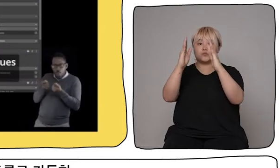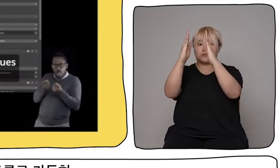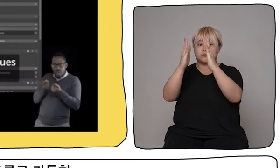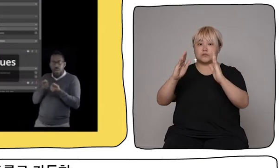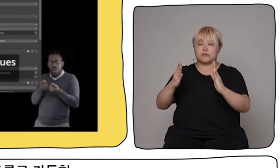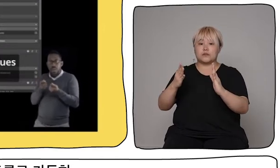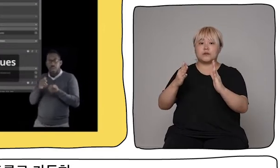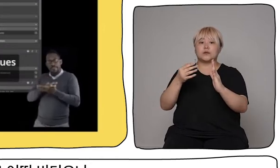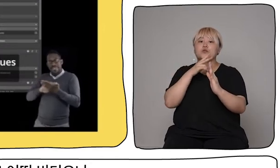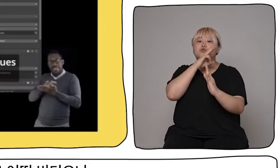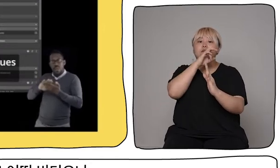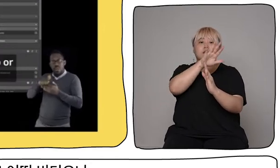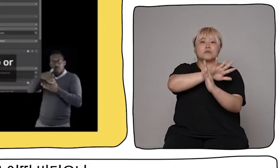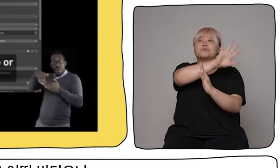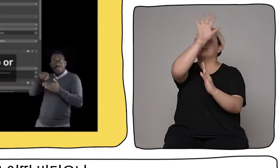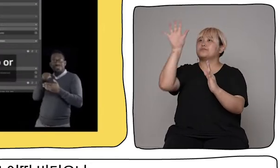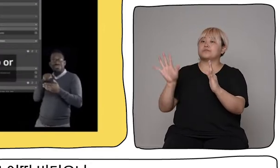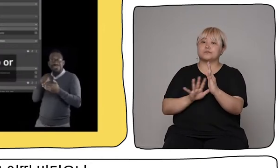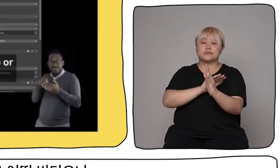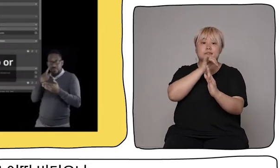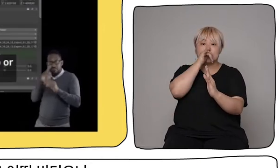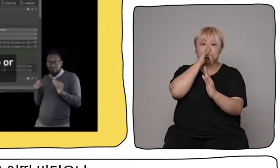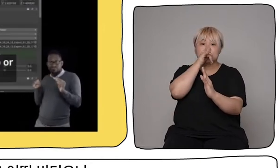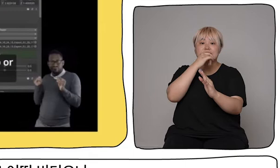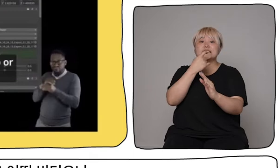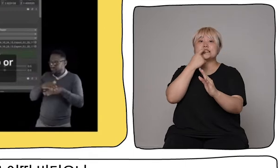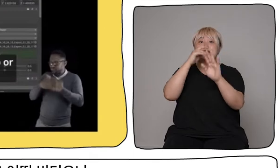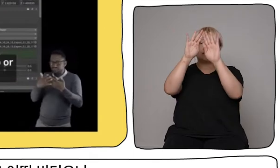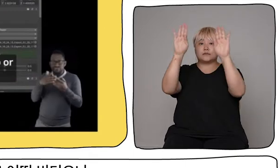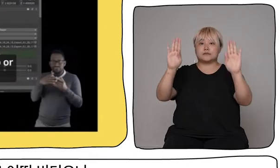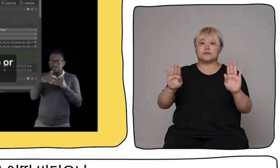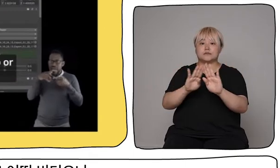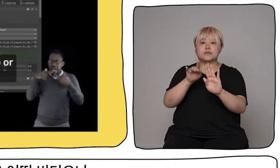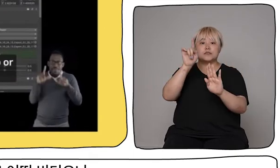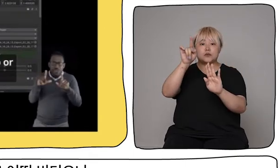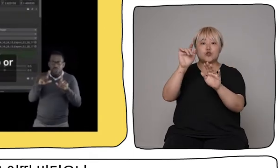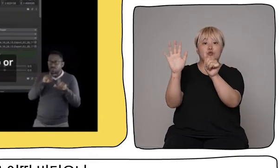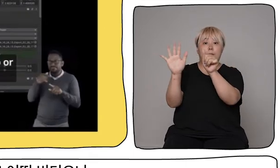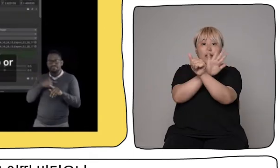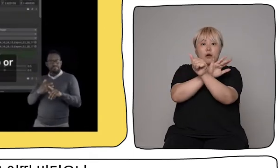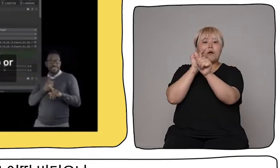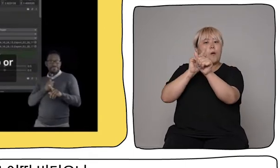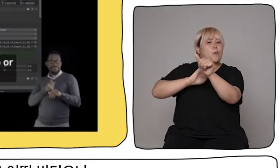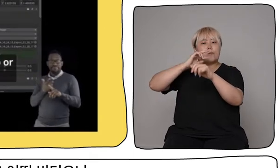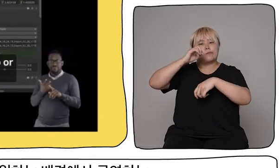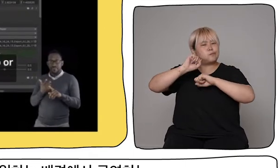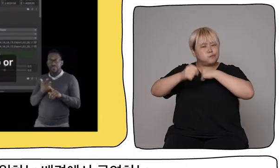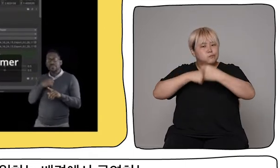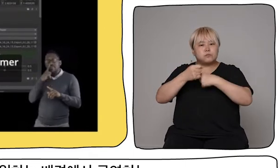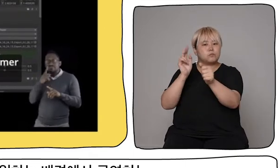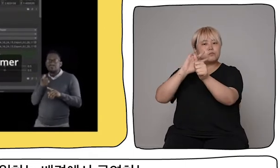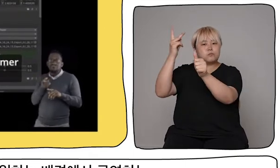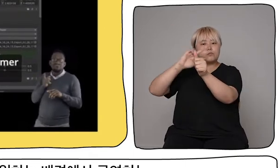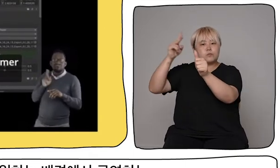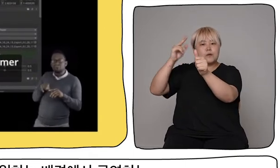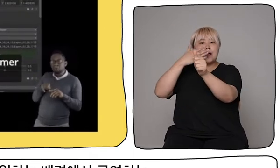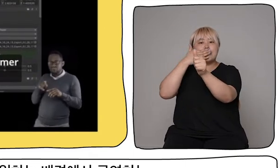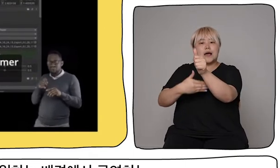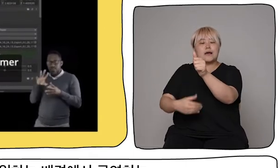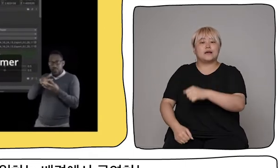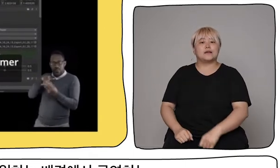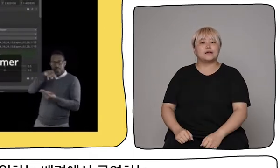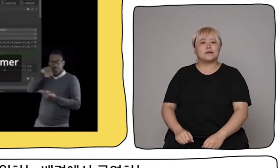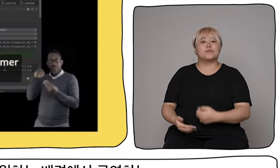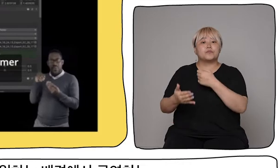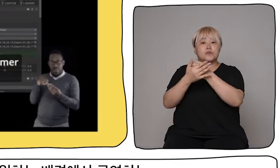and controls. Now this white background can be replaced with any video or image that we want and if we hit play we can see